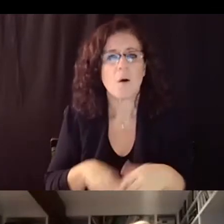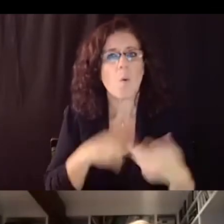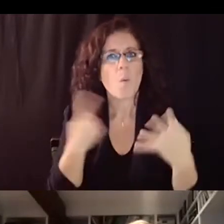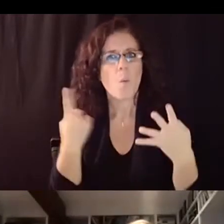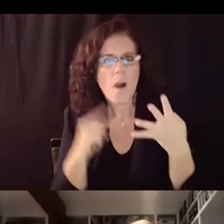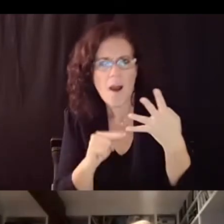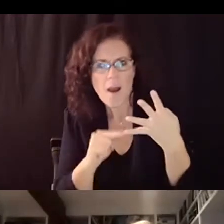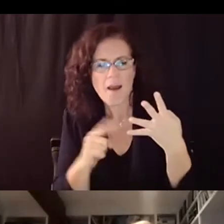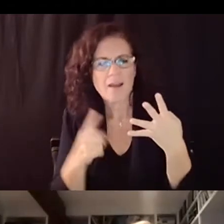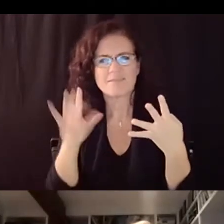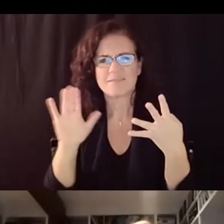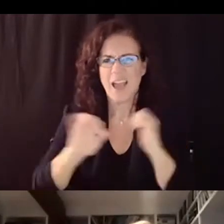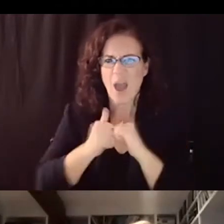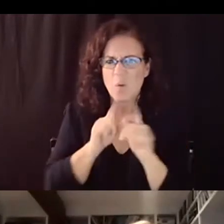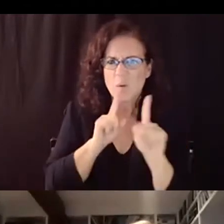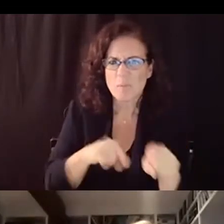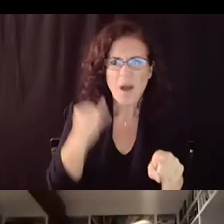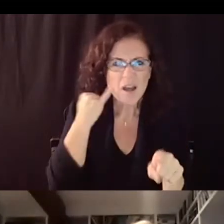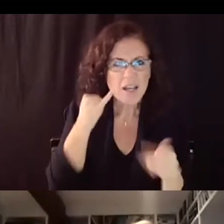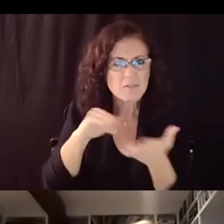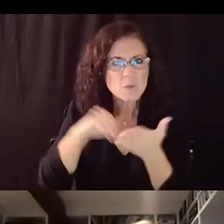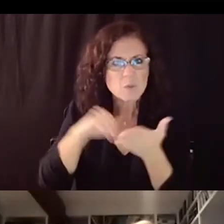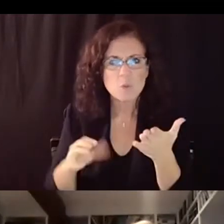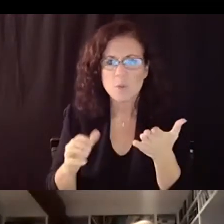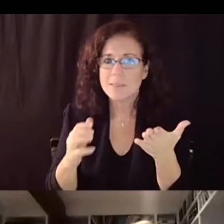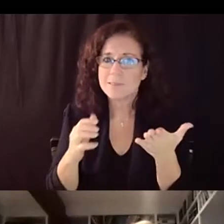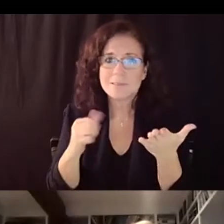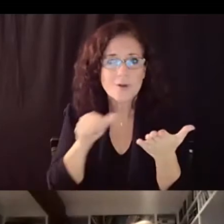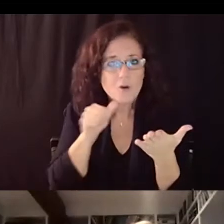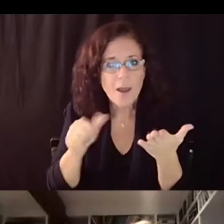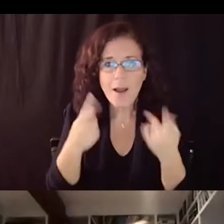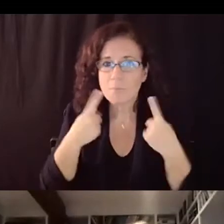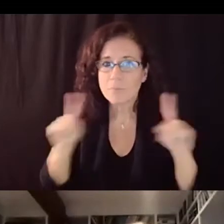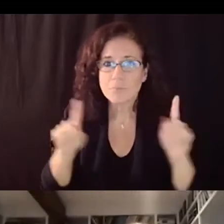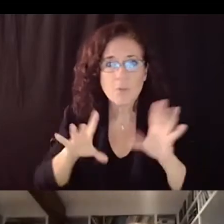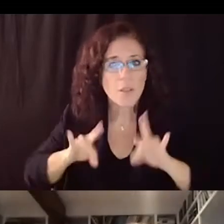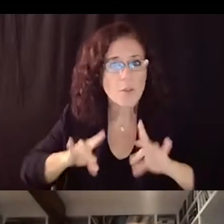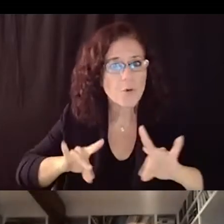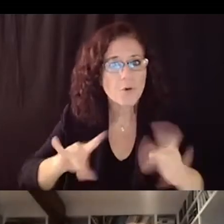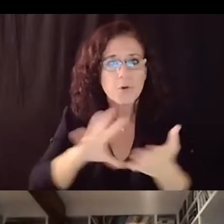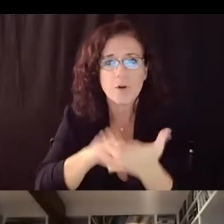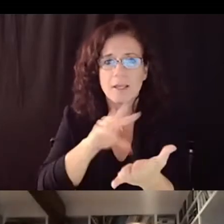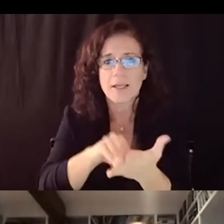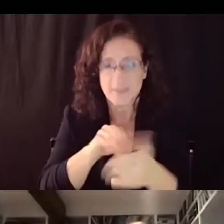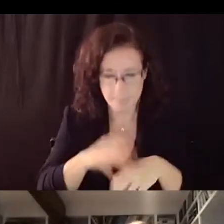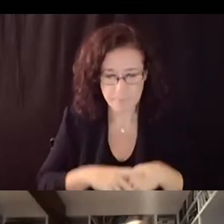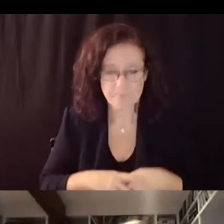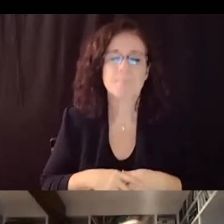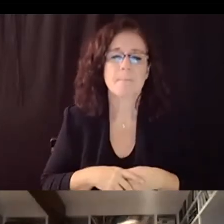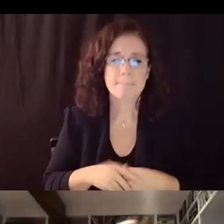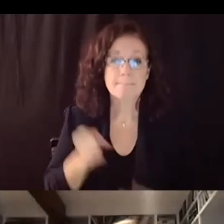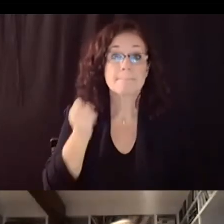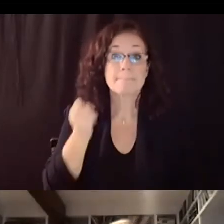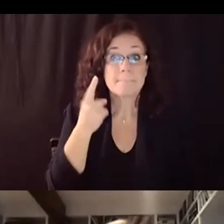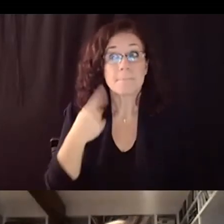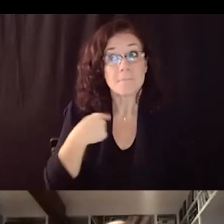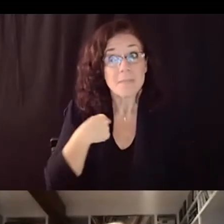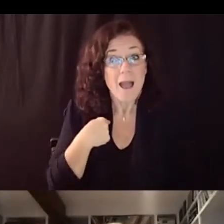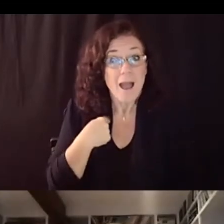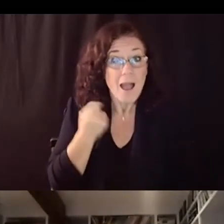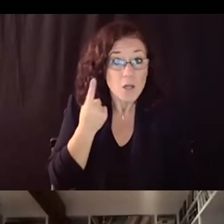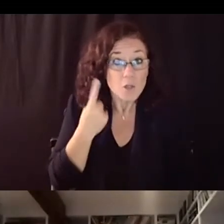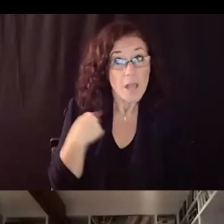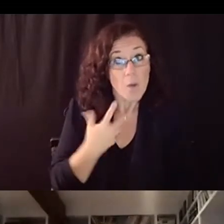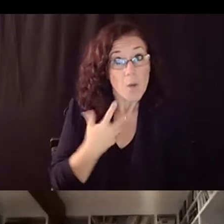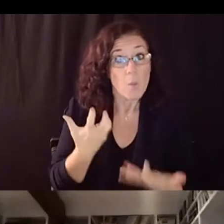um and and i want to say that i understand the need to respond in this situation where we